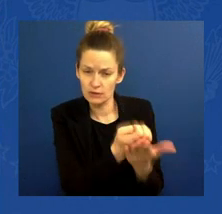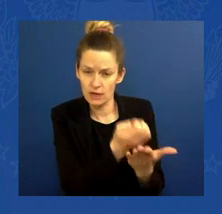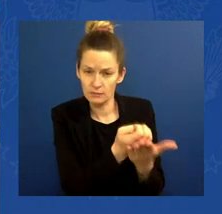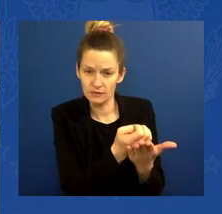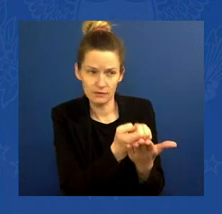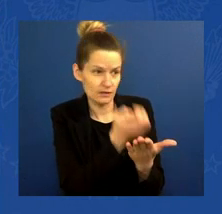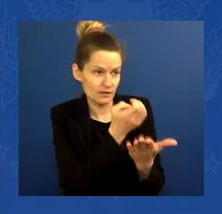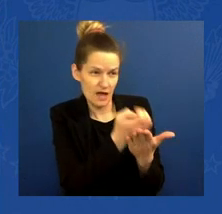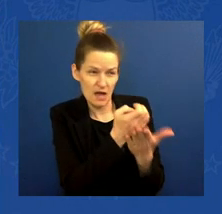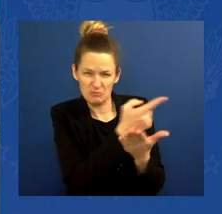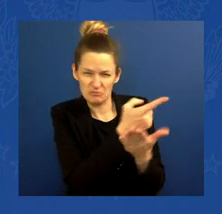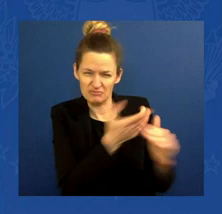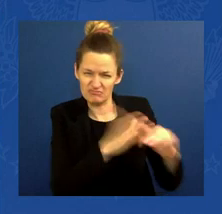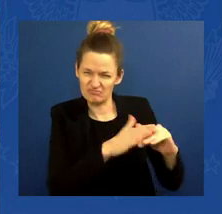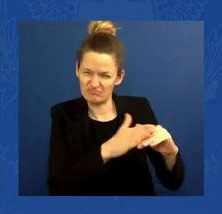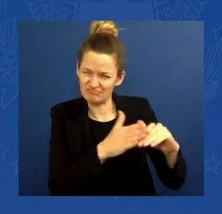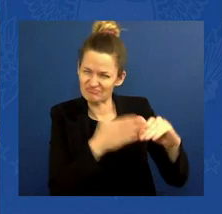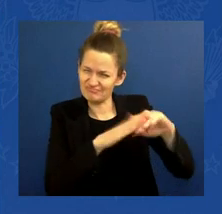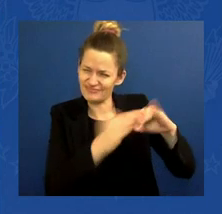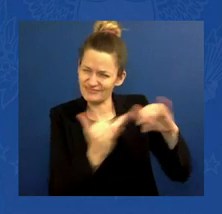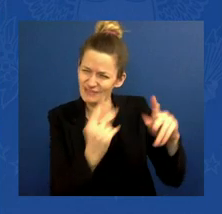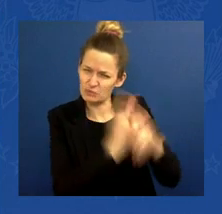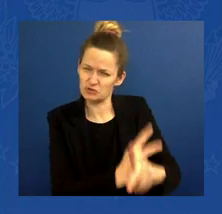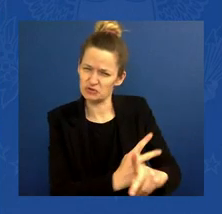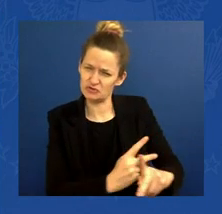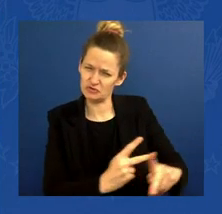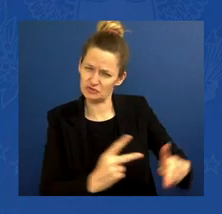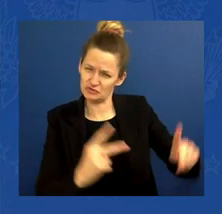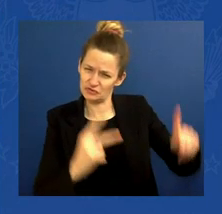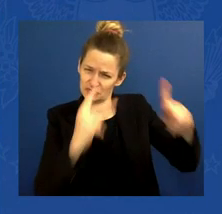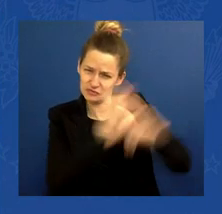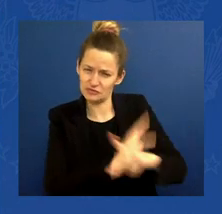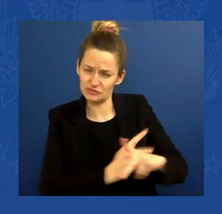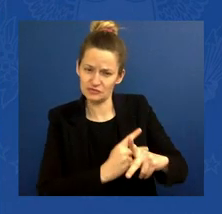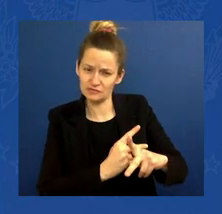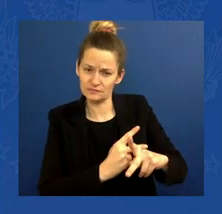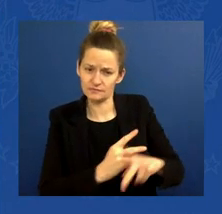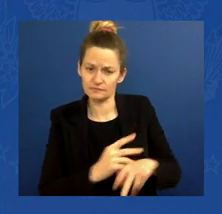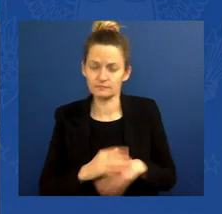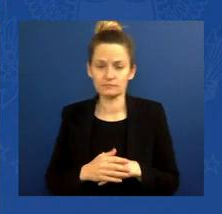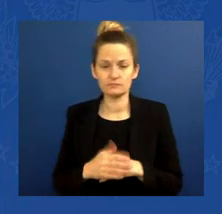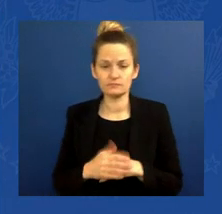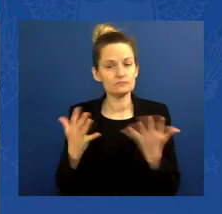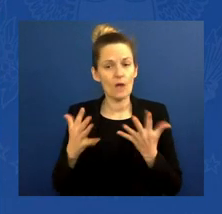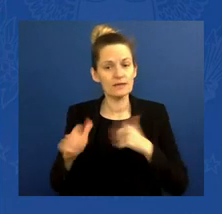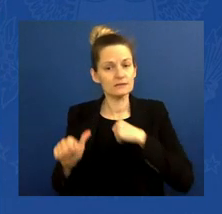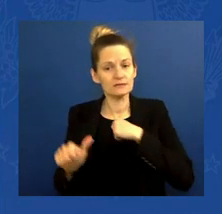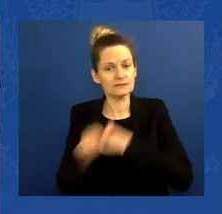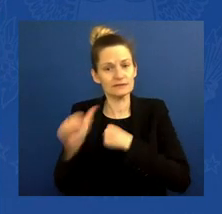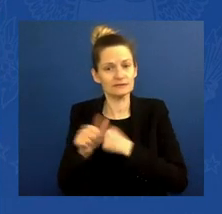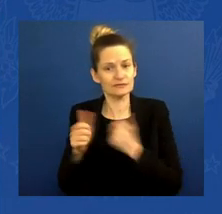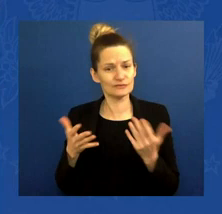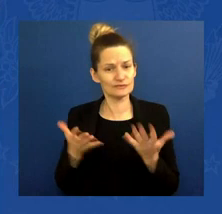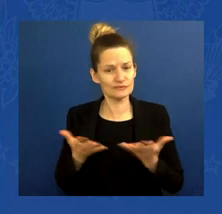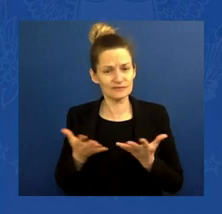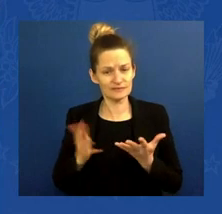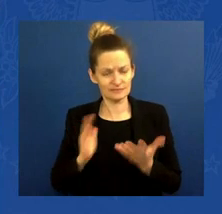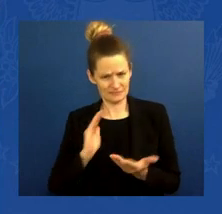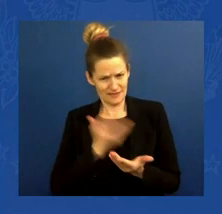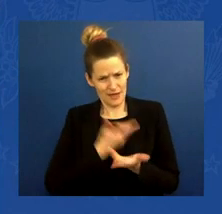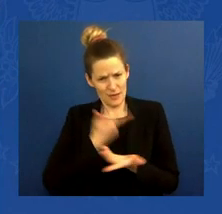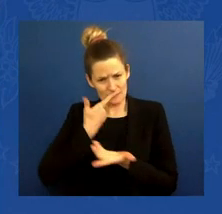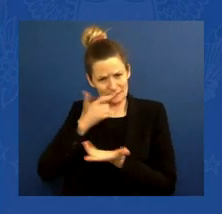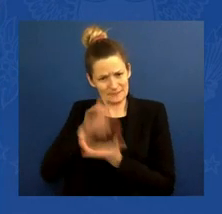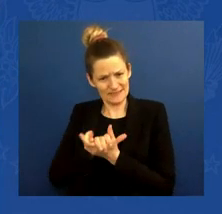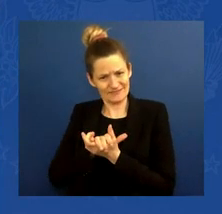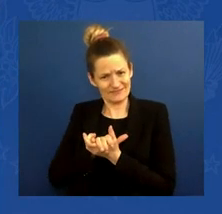are the principles that the United States and the United Nations across the world stand for. It's about freedom. It's